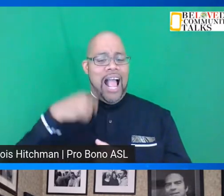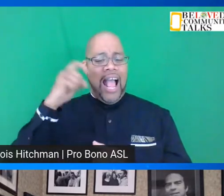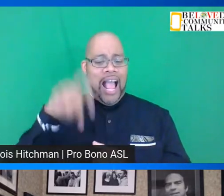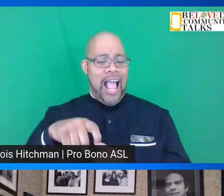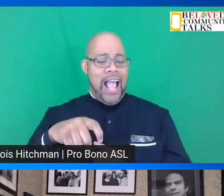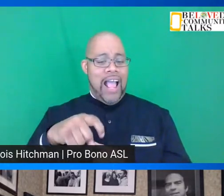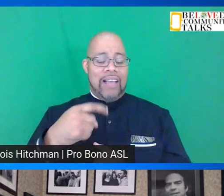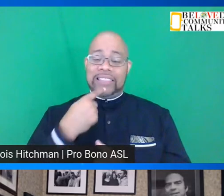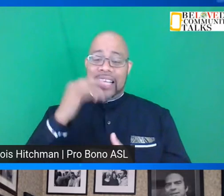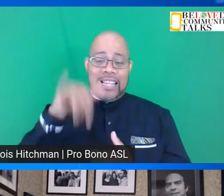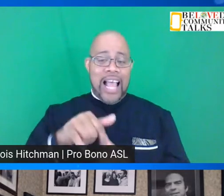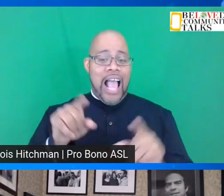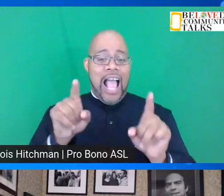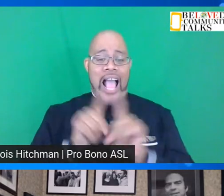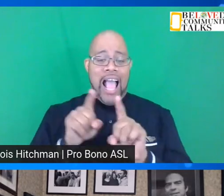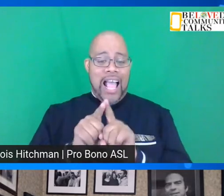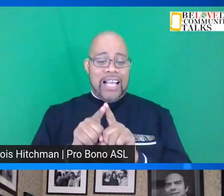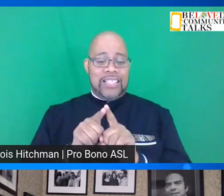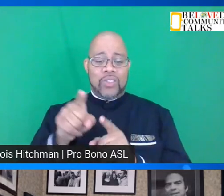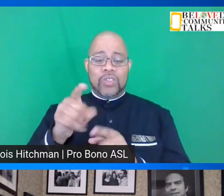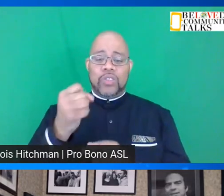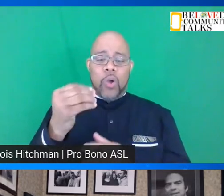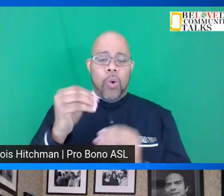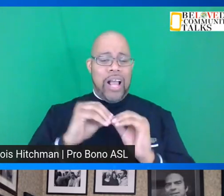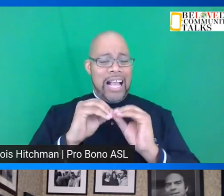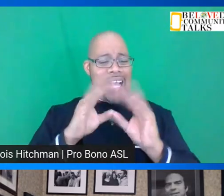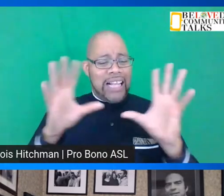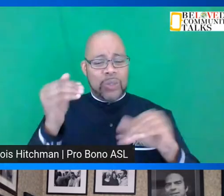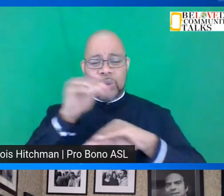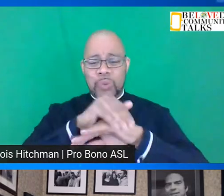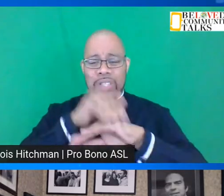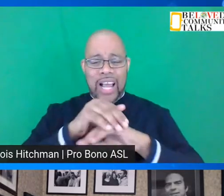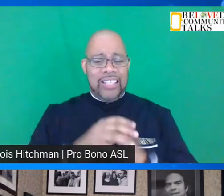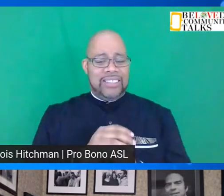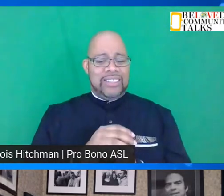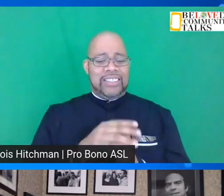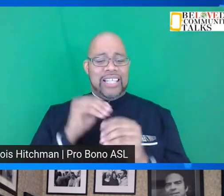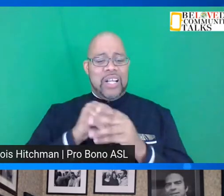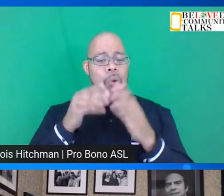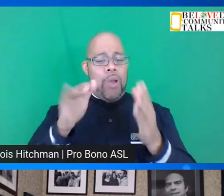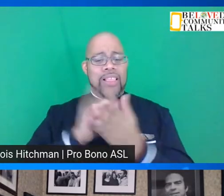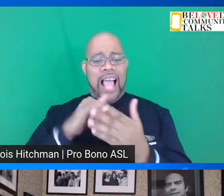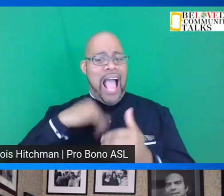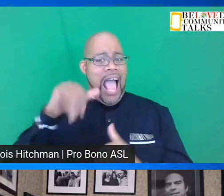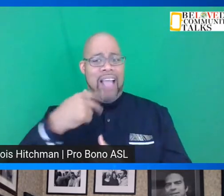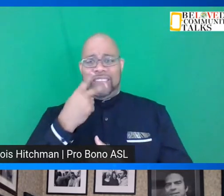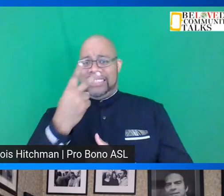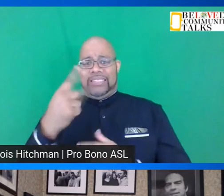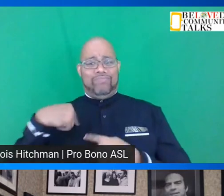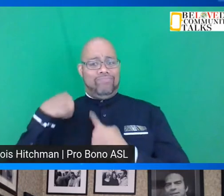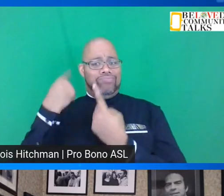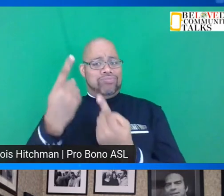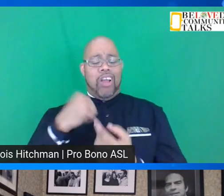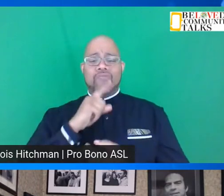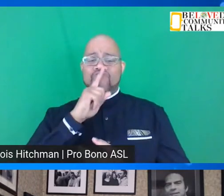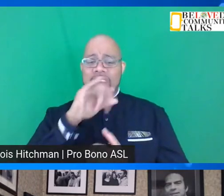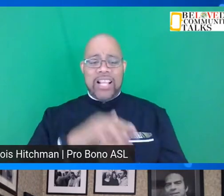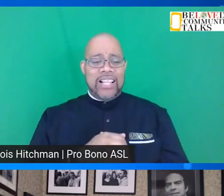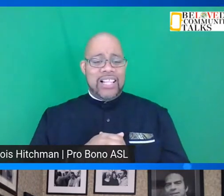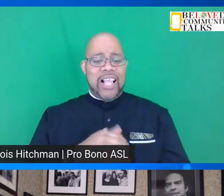say this as a joke you were so clear tonight in a way that I haven't seen in a while so I really